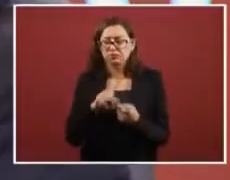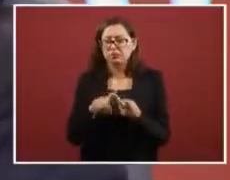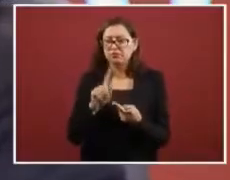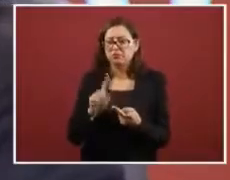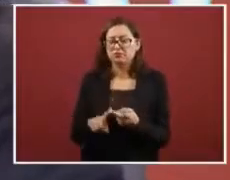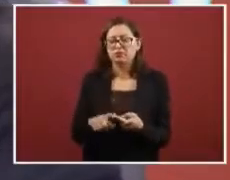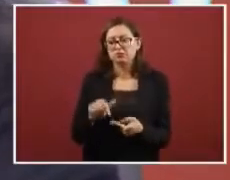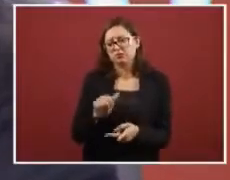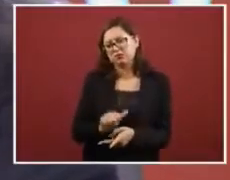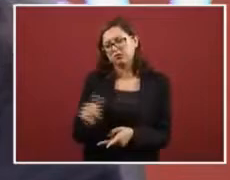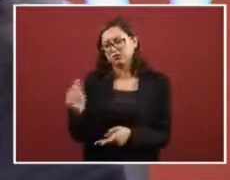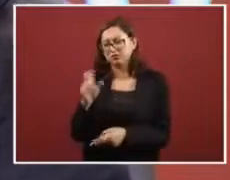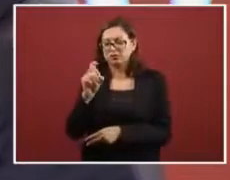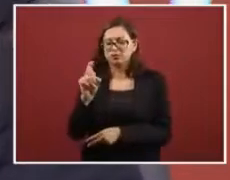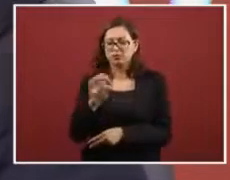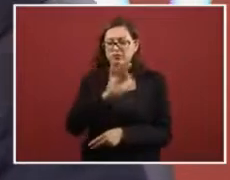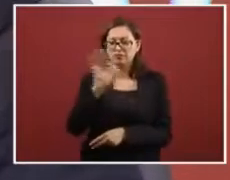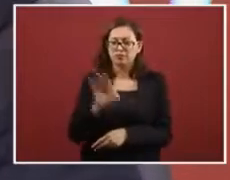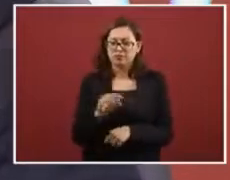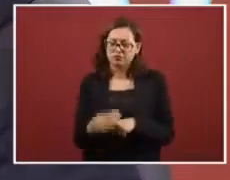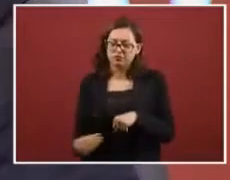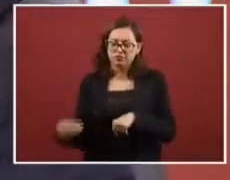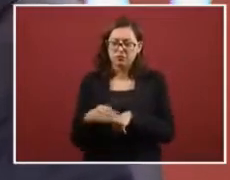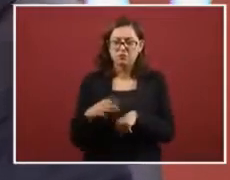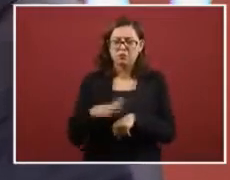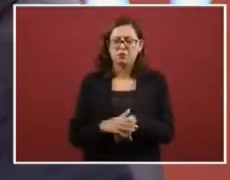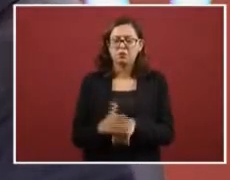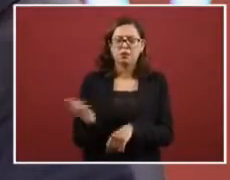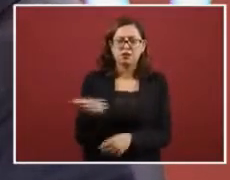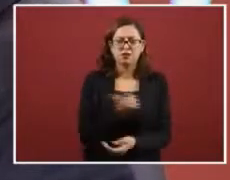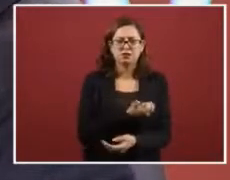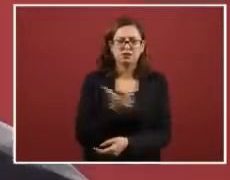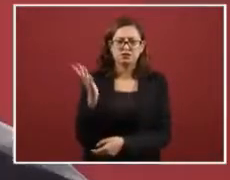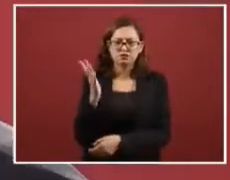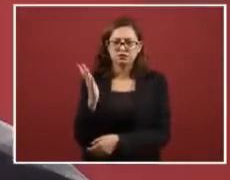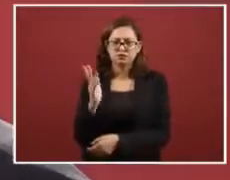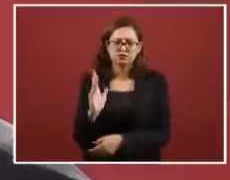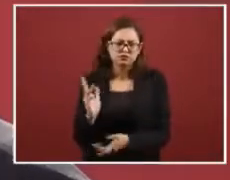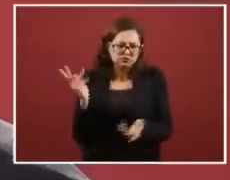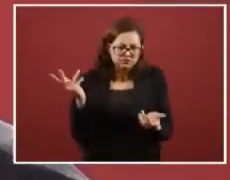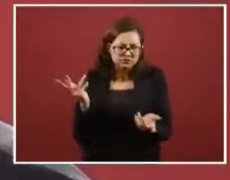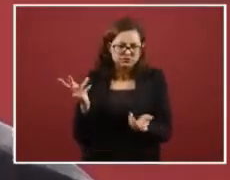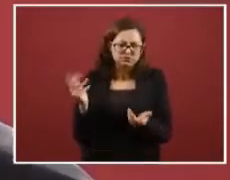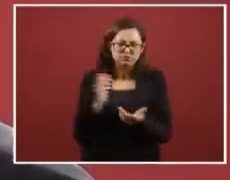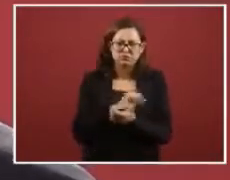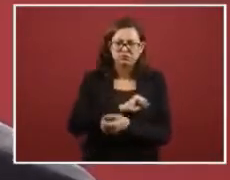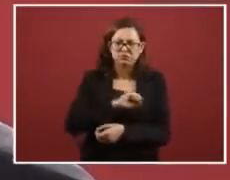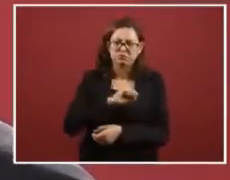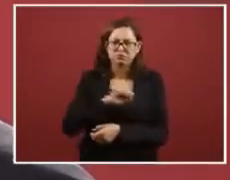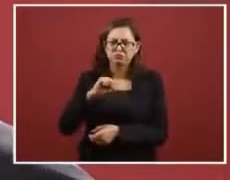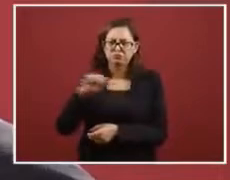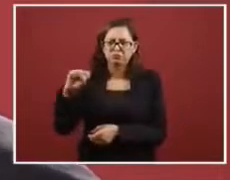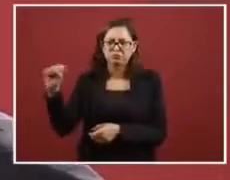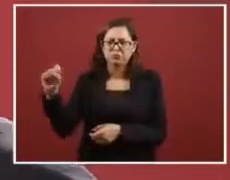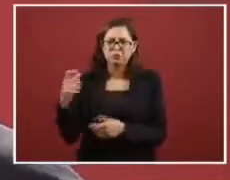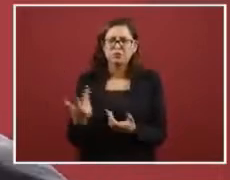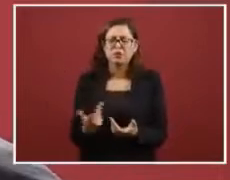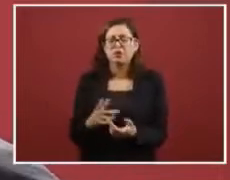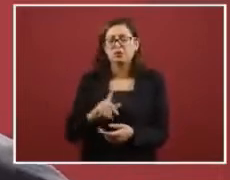with an additional 30% to the actual